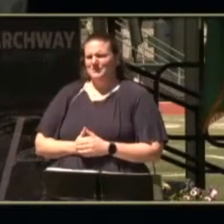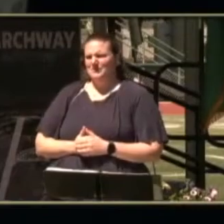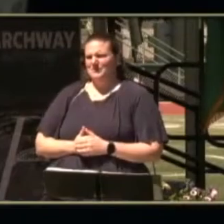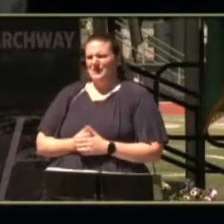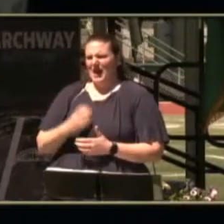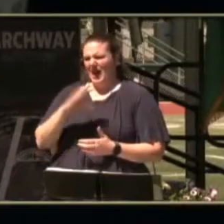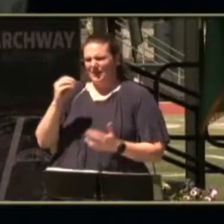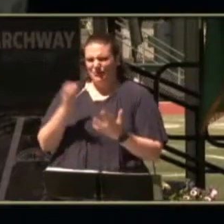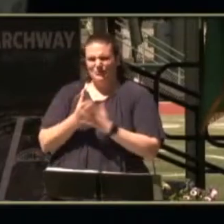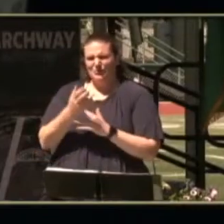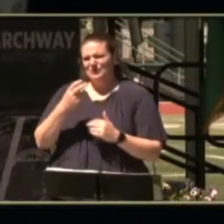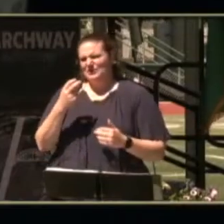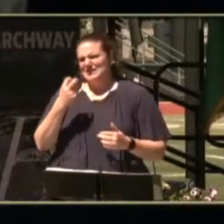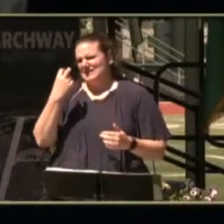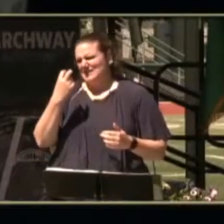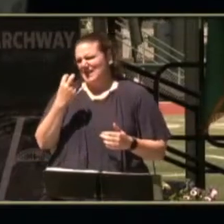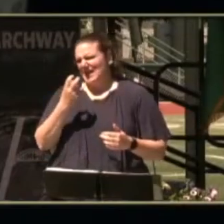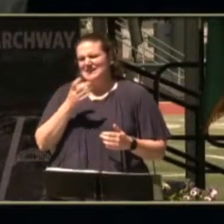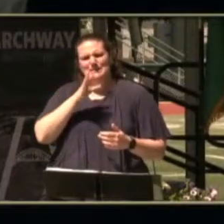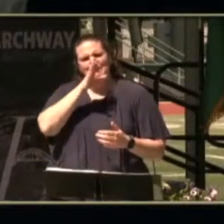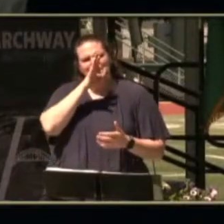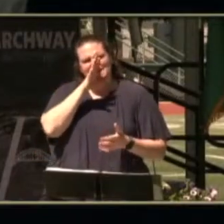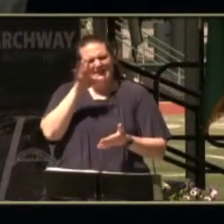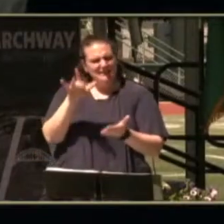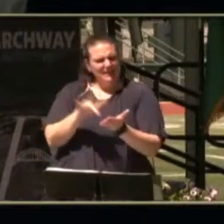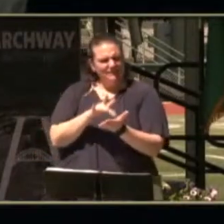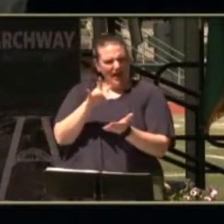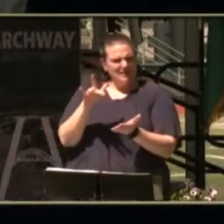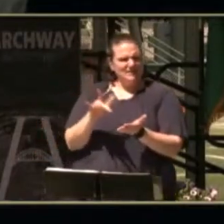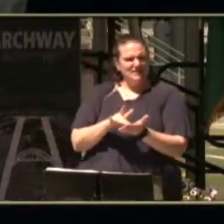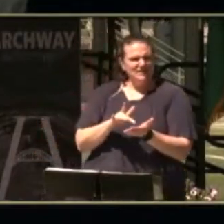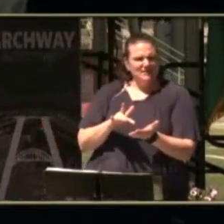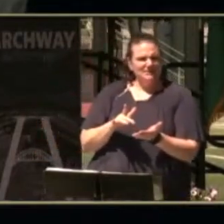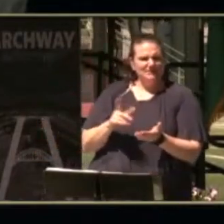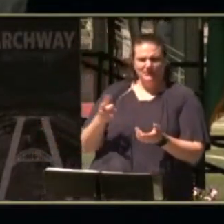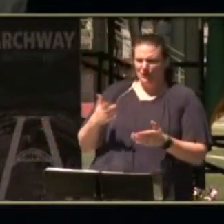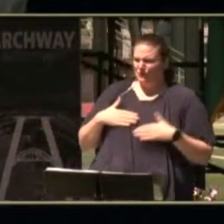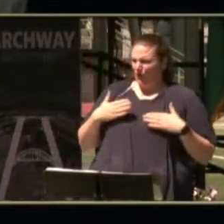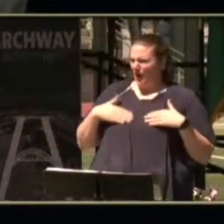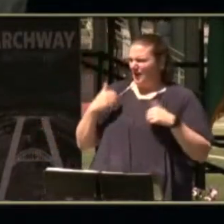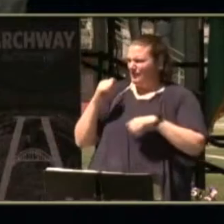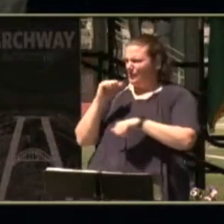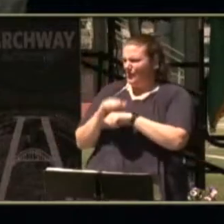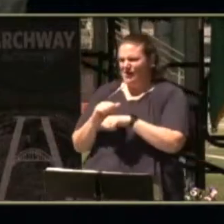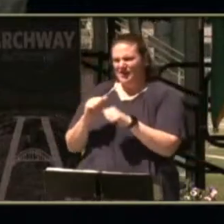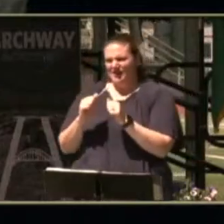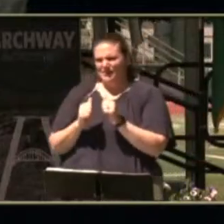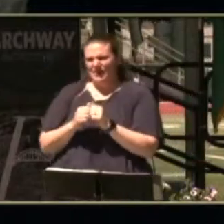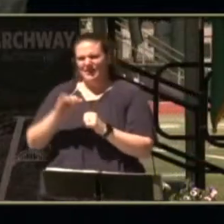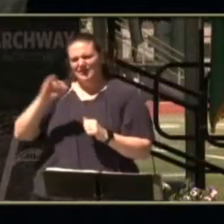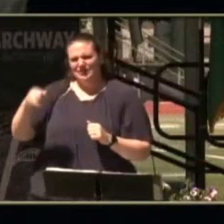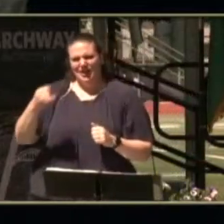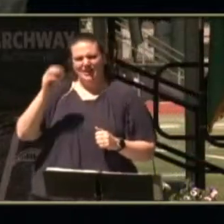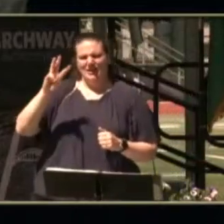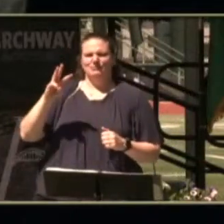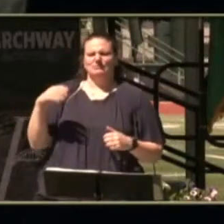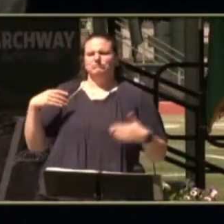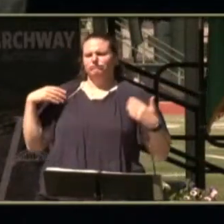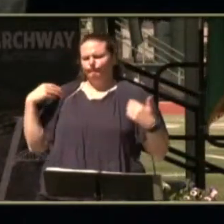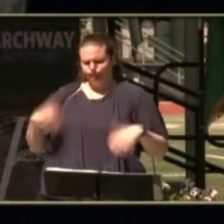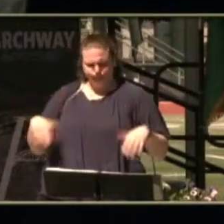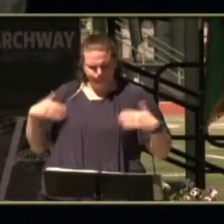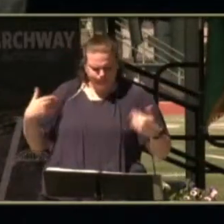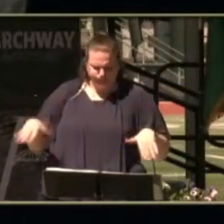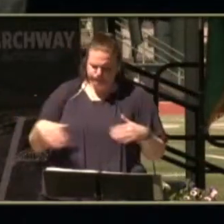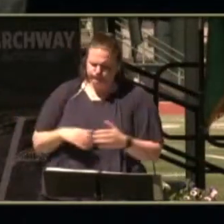and through his speaking device the joy of working with jw is